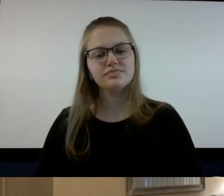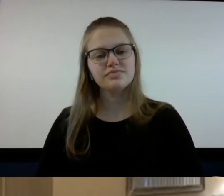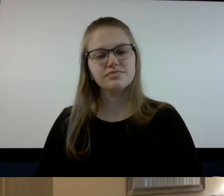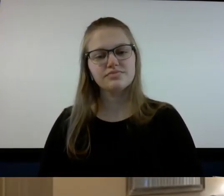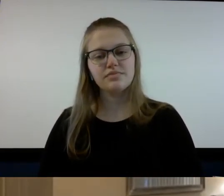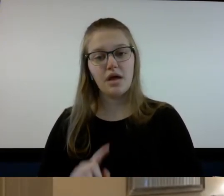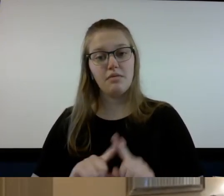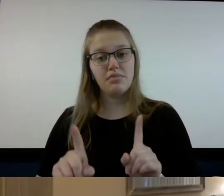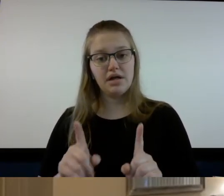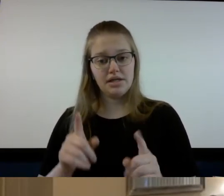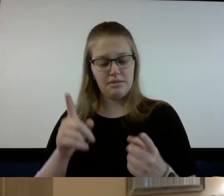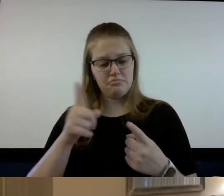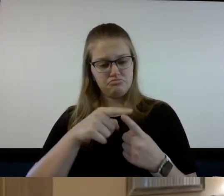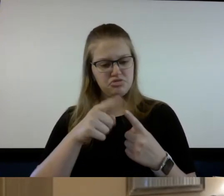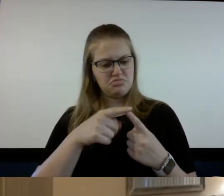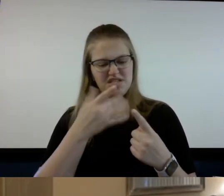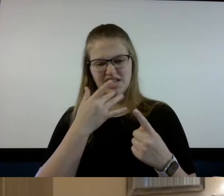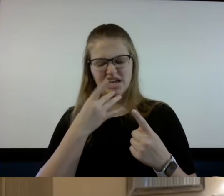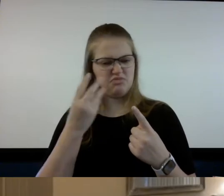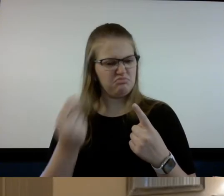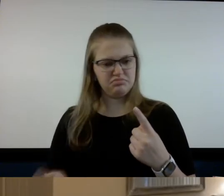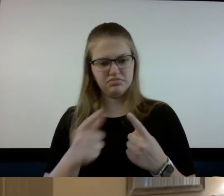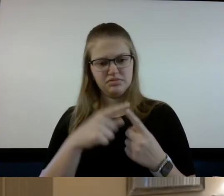but I had no taste I had no smell